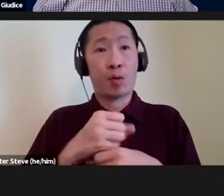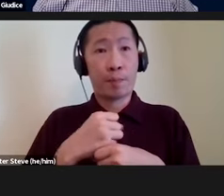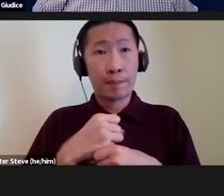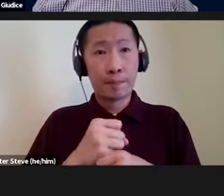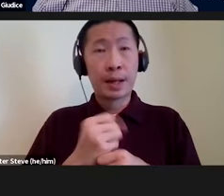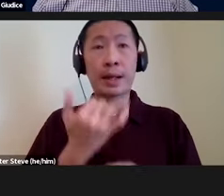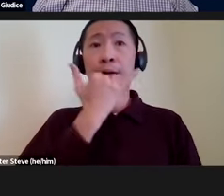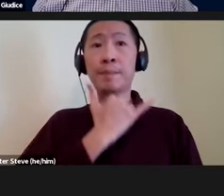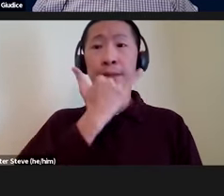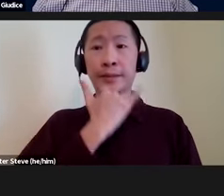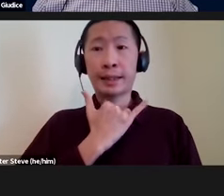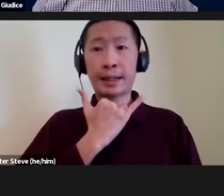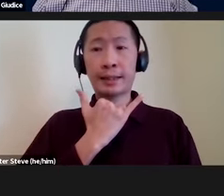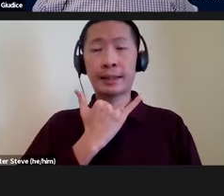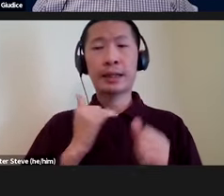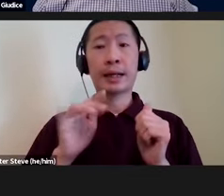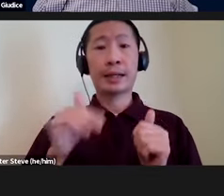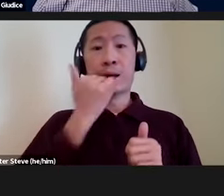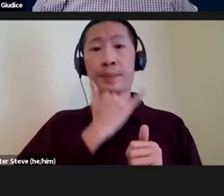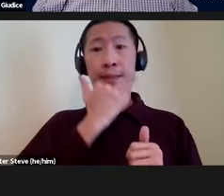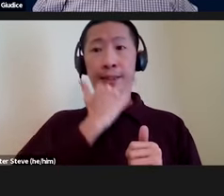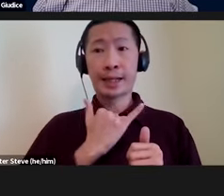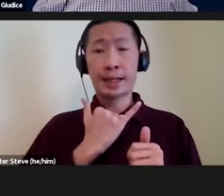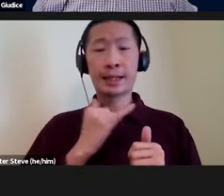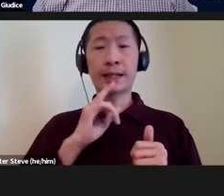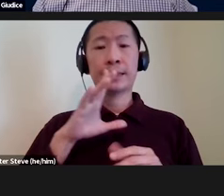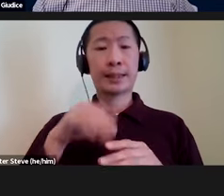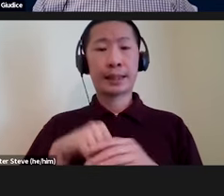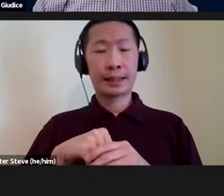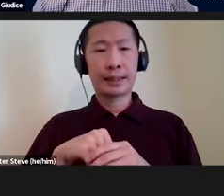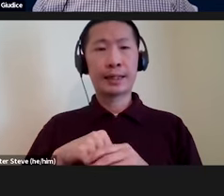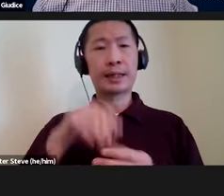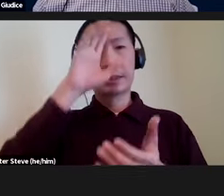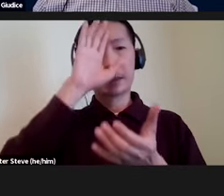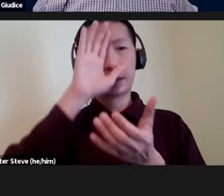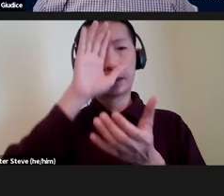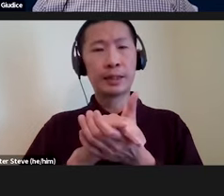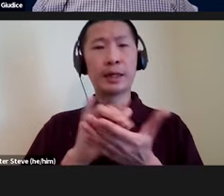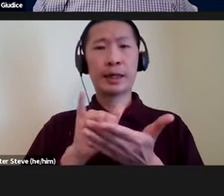mistake, and the mistake is in the belief that